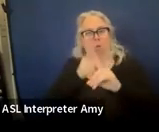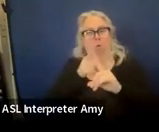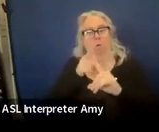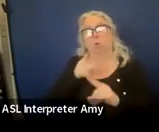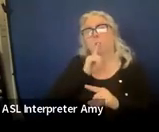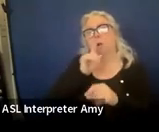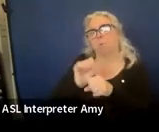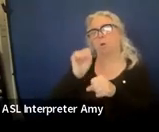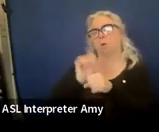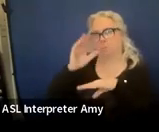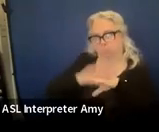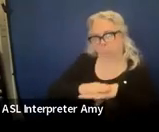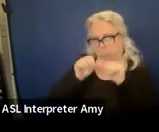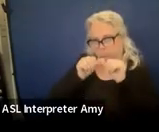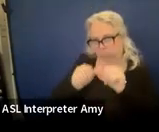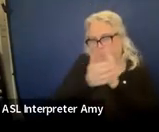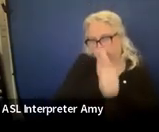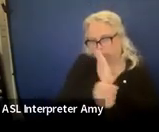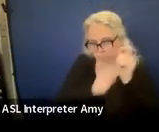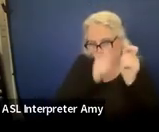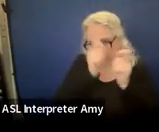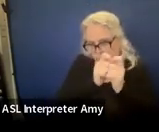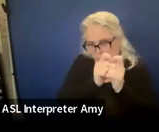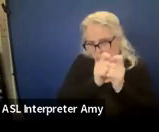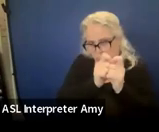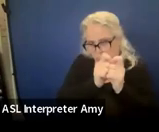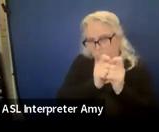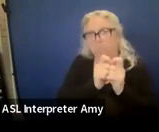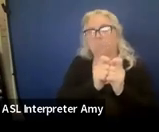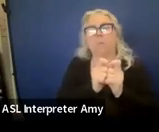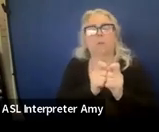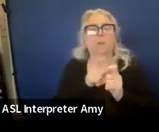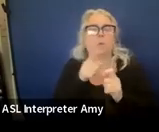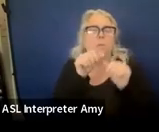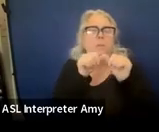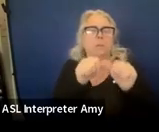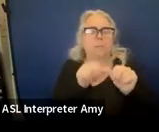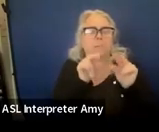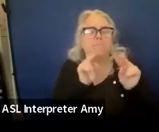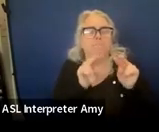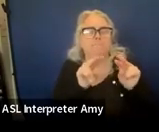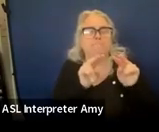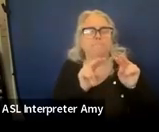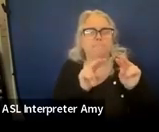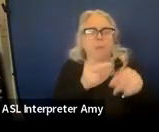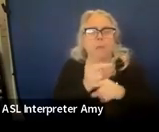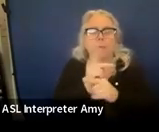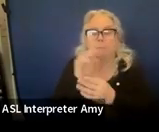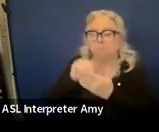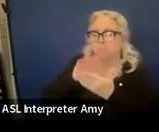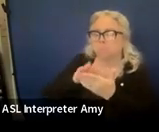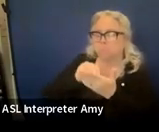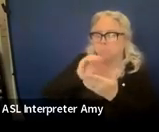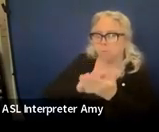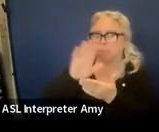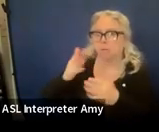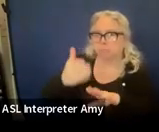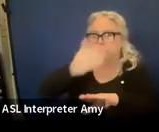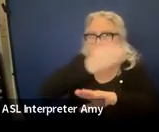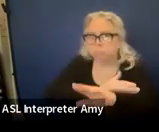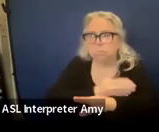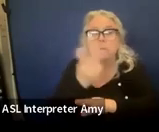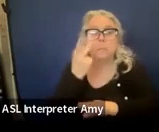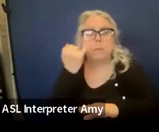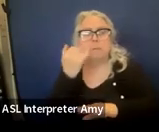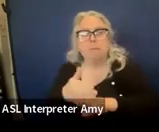and it would still be skill specific. And you would still be monitoring that and keeping track of that progress and see if they're making